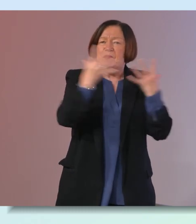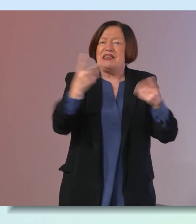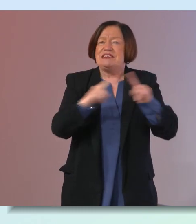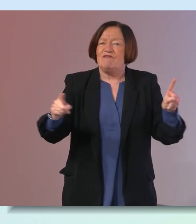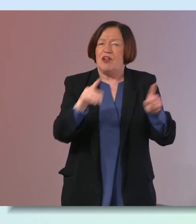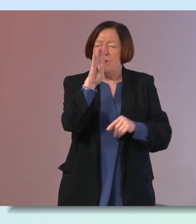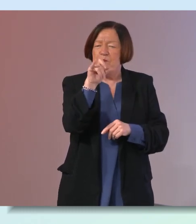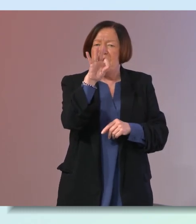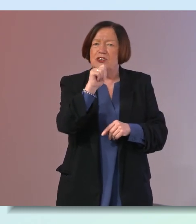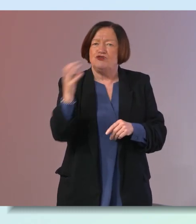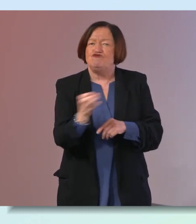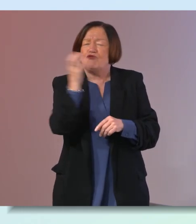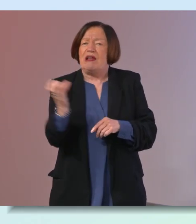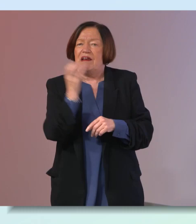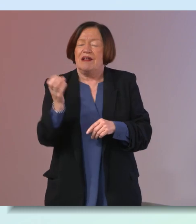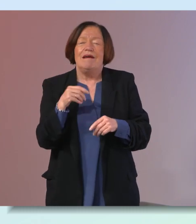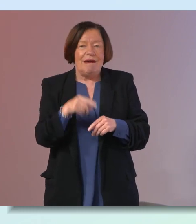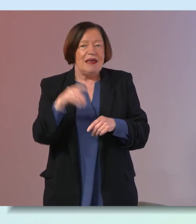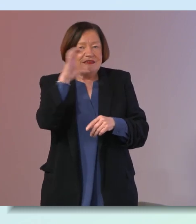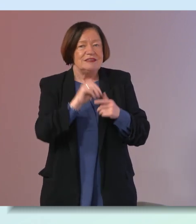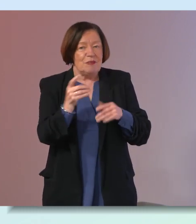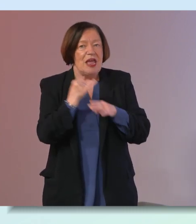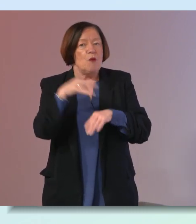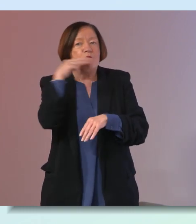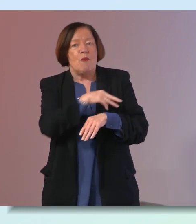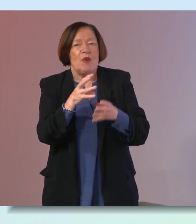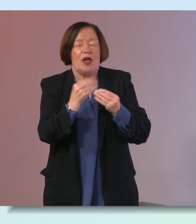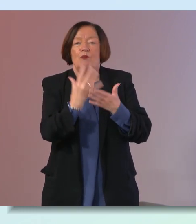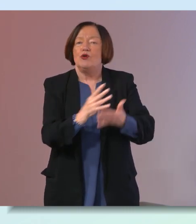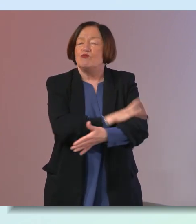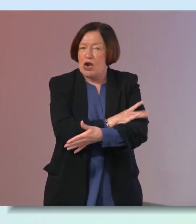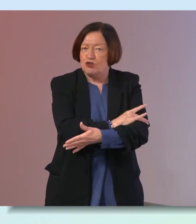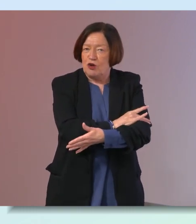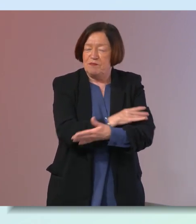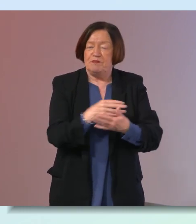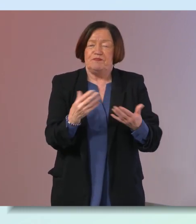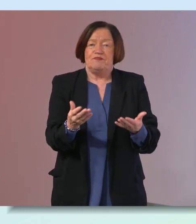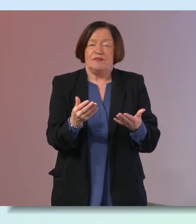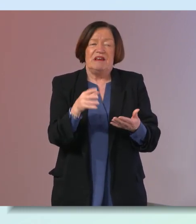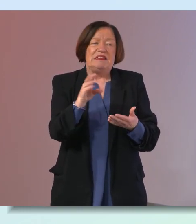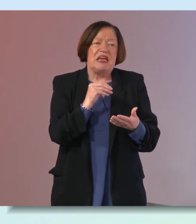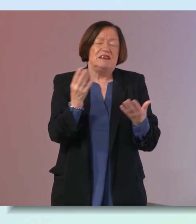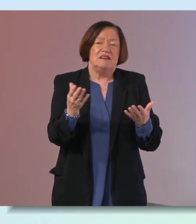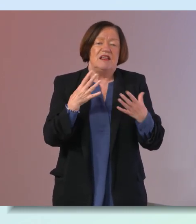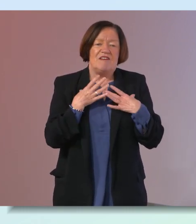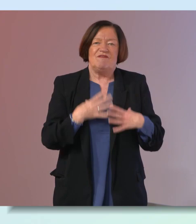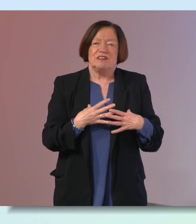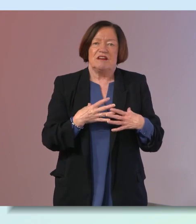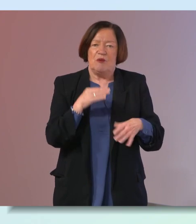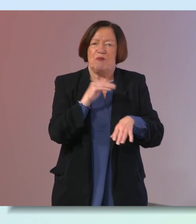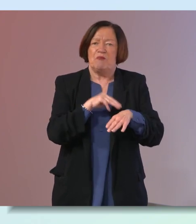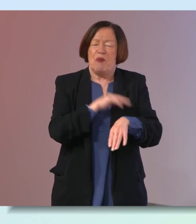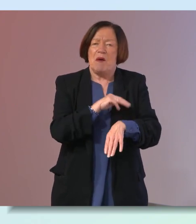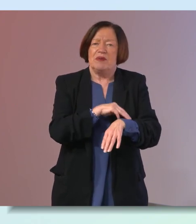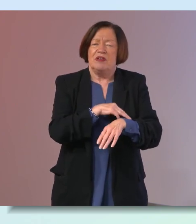binge drinking so it certainly seems to be significant things like blood pressure yeah and so it takes a physical toll ironically